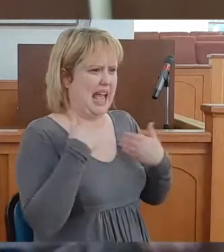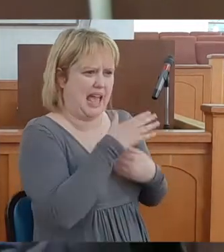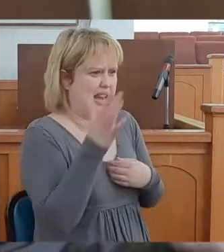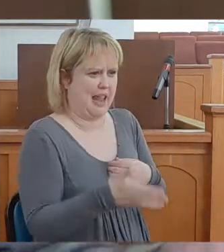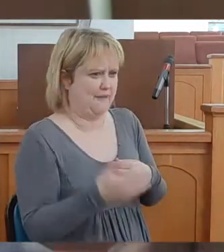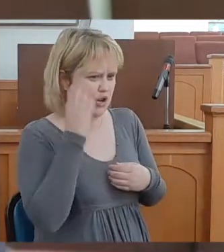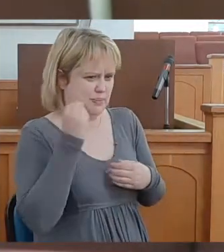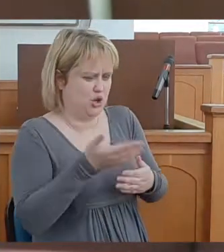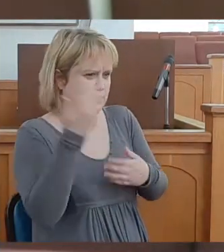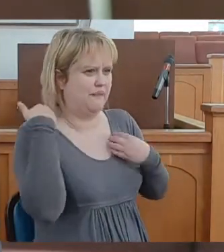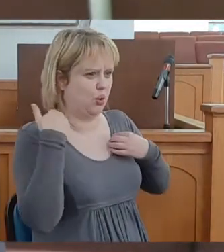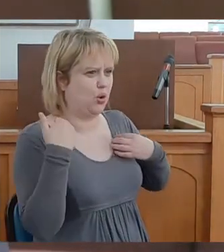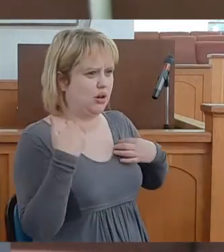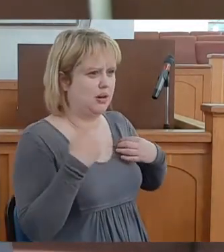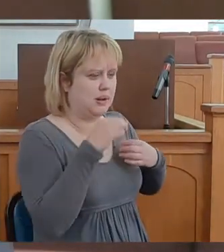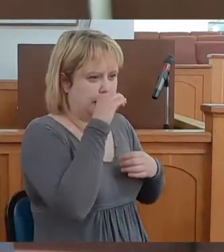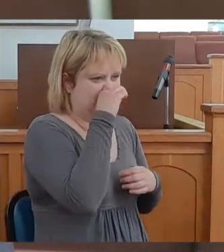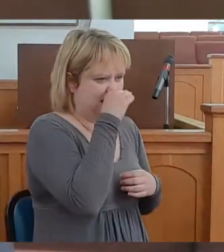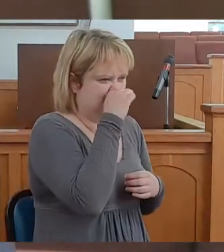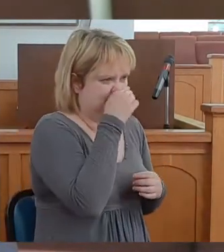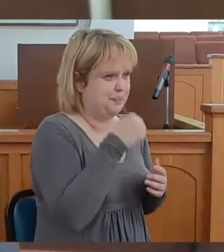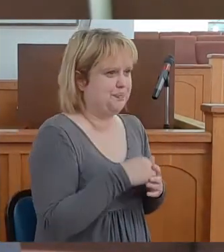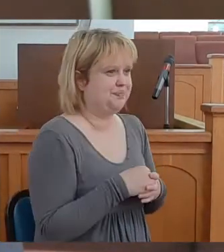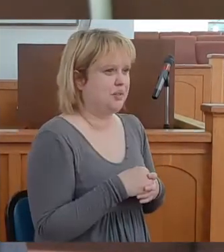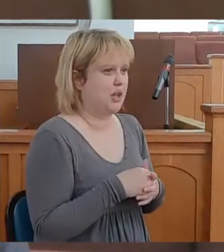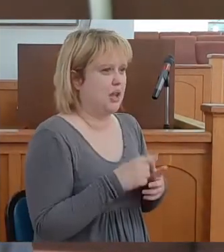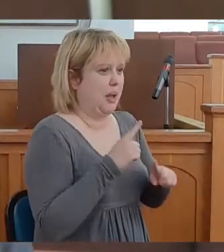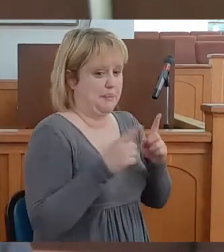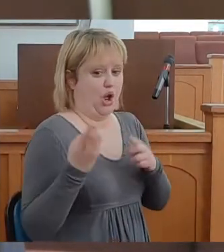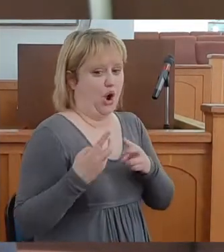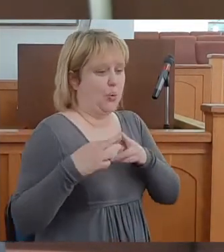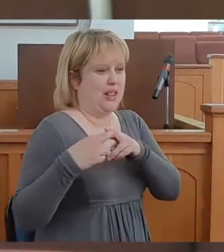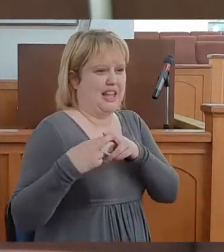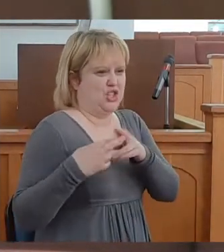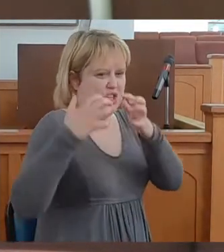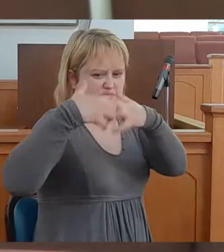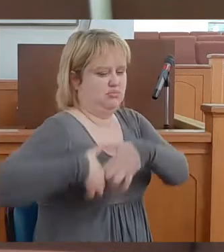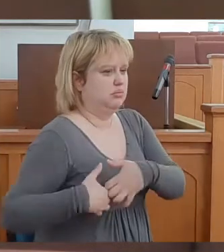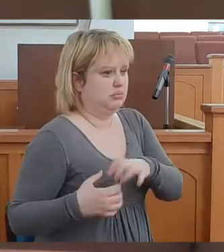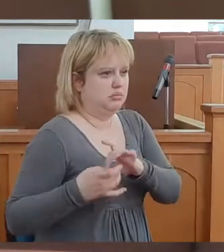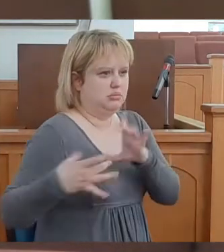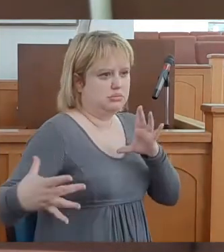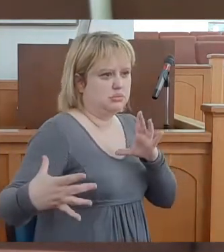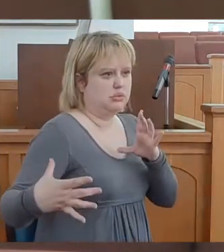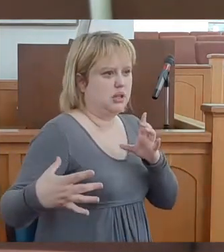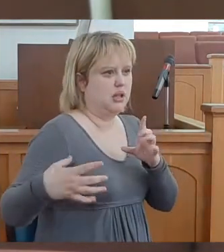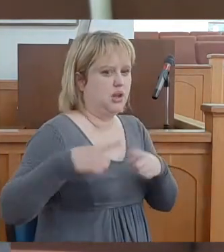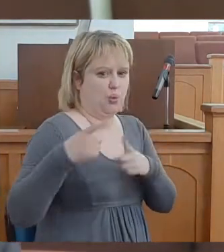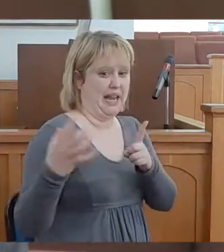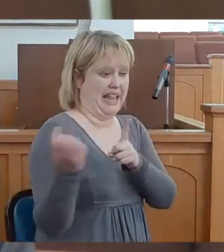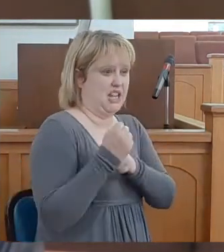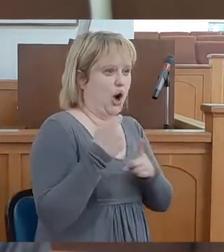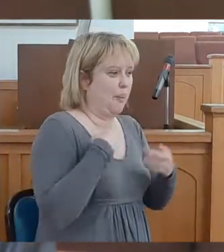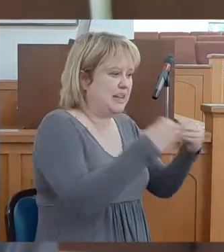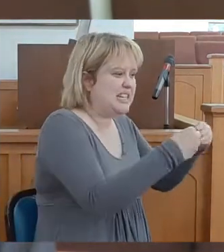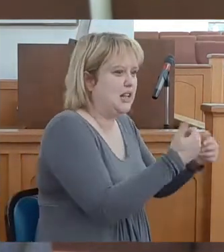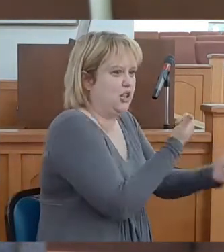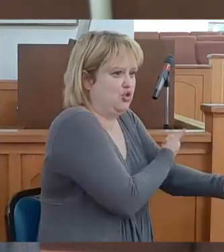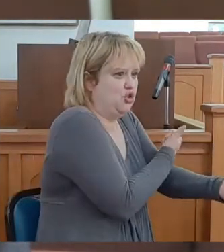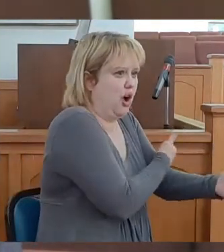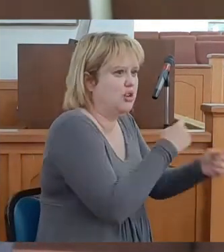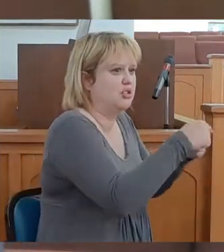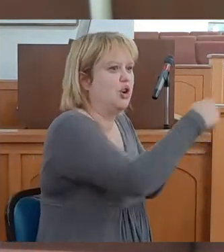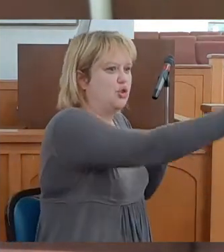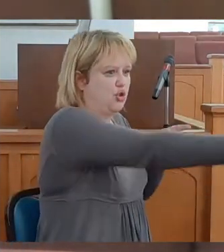had never had before. But our relationship fell apart when he caught me dealing drugs across